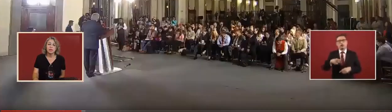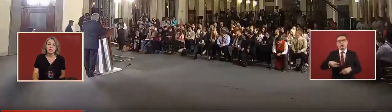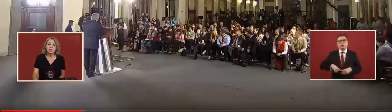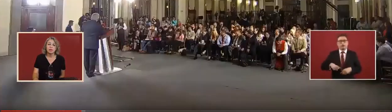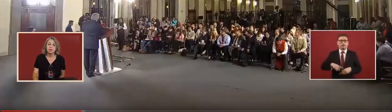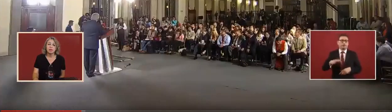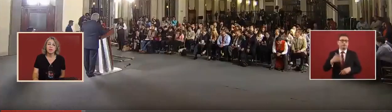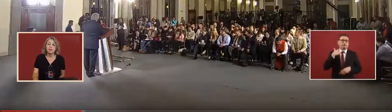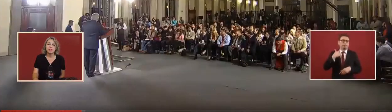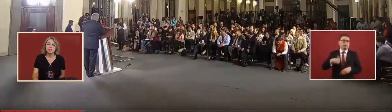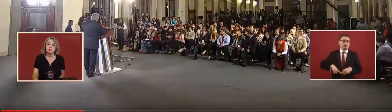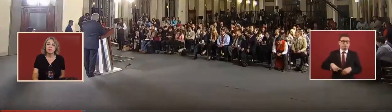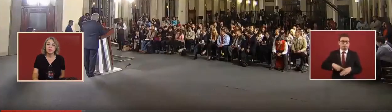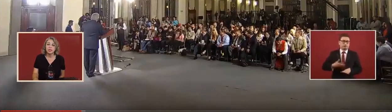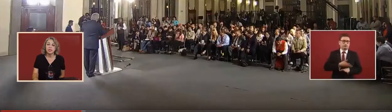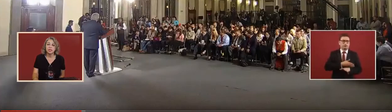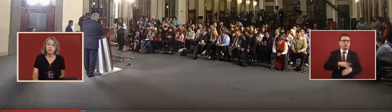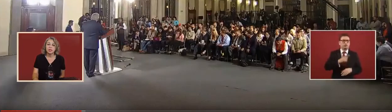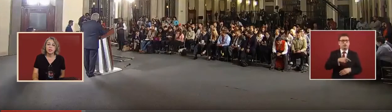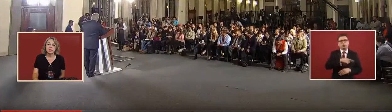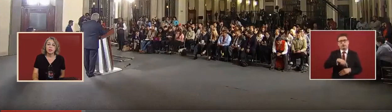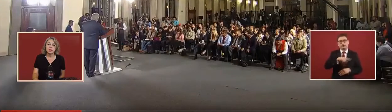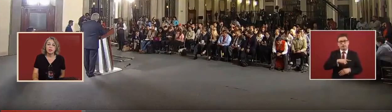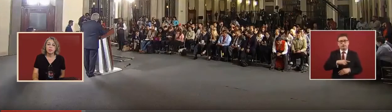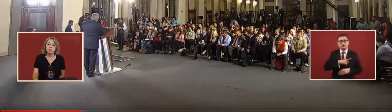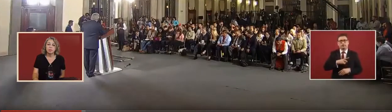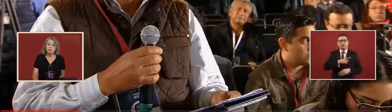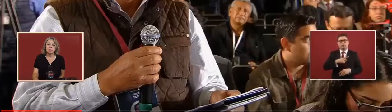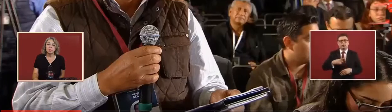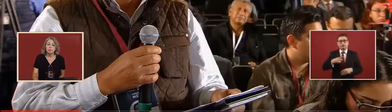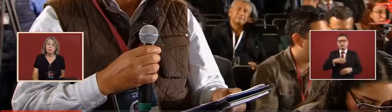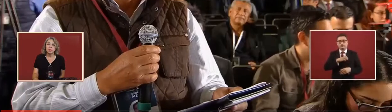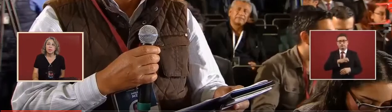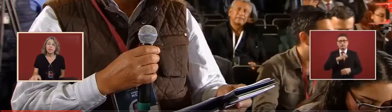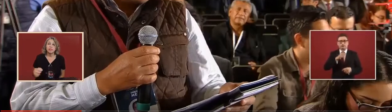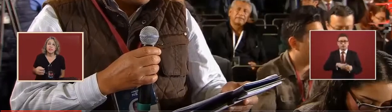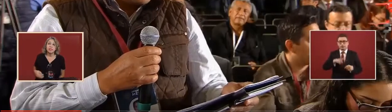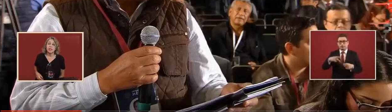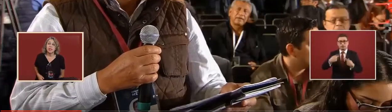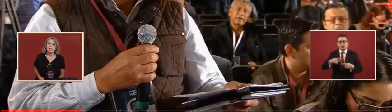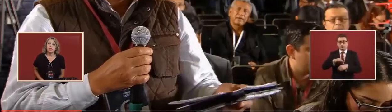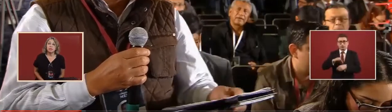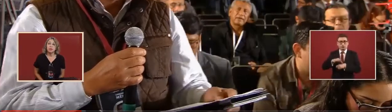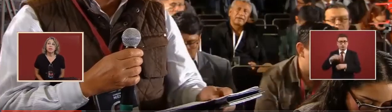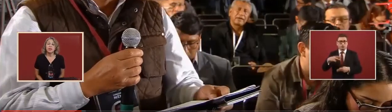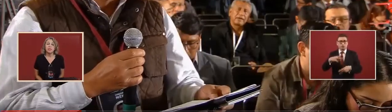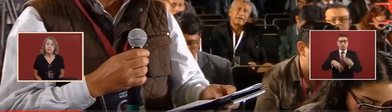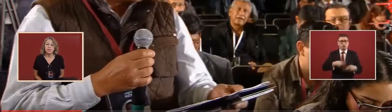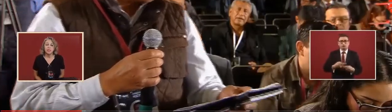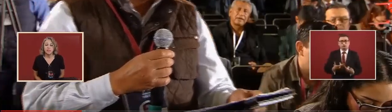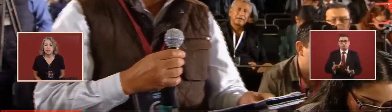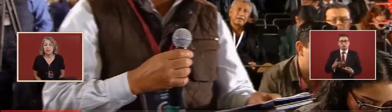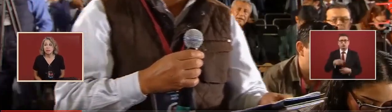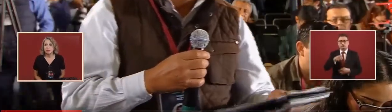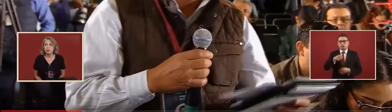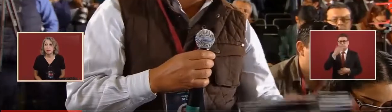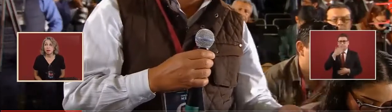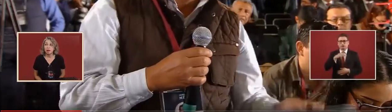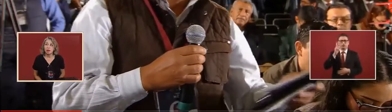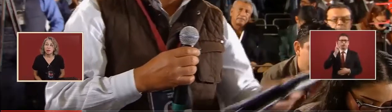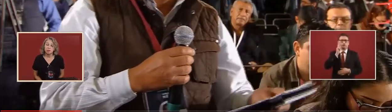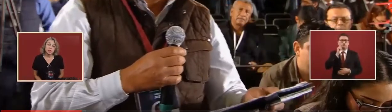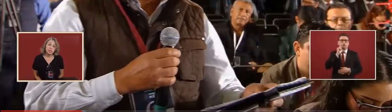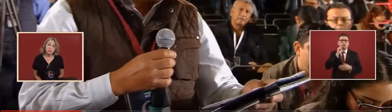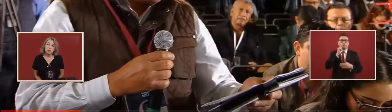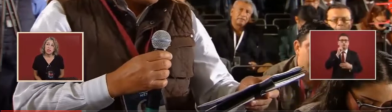because they prevented specialists from going to the